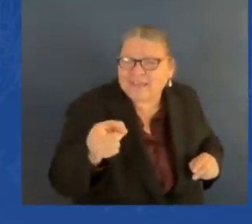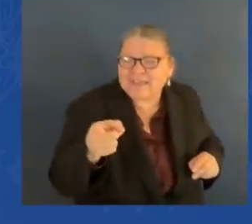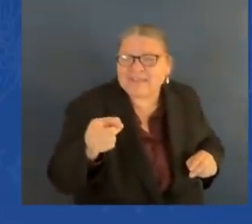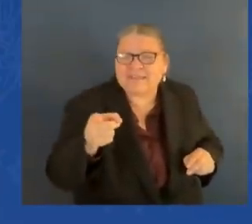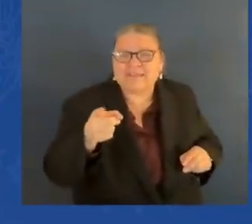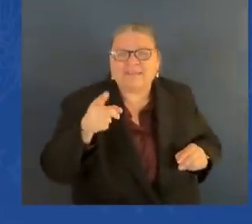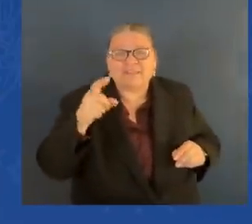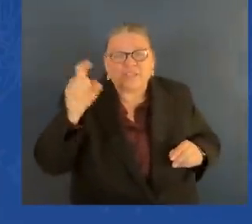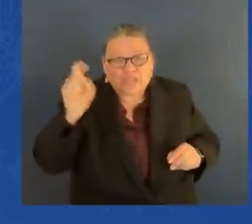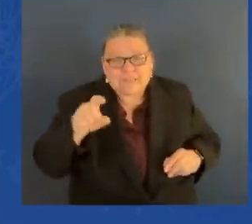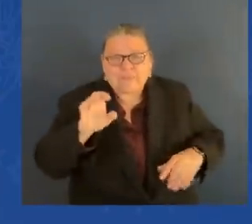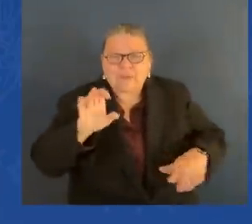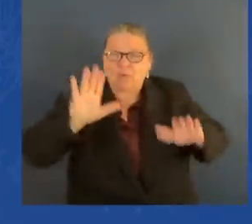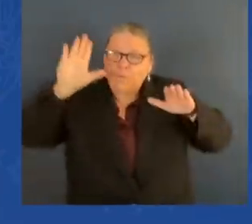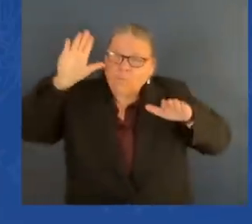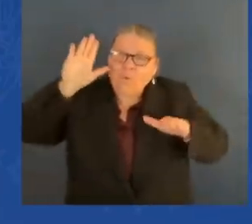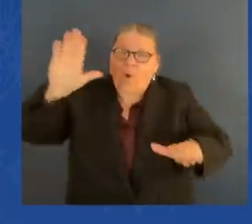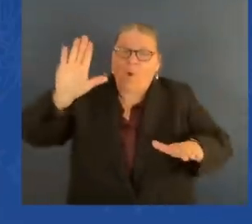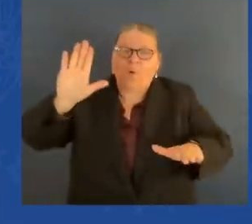days later.